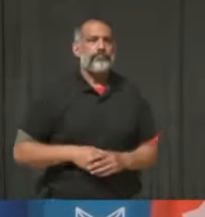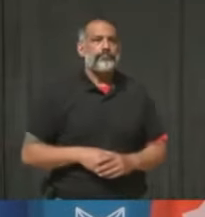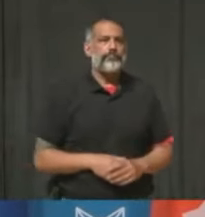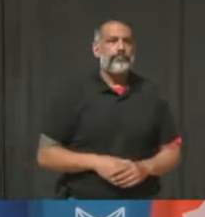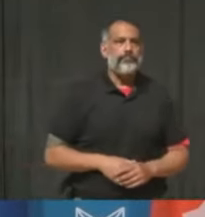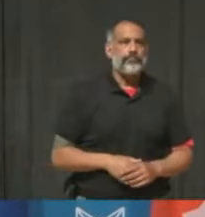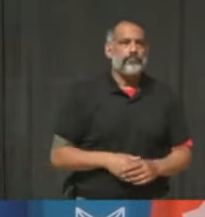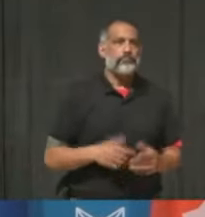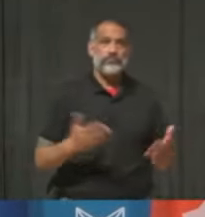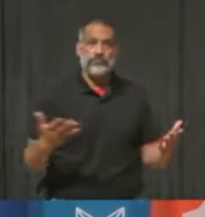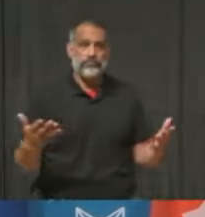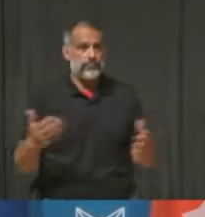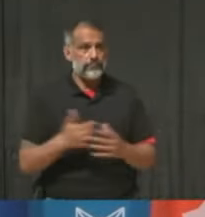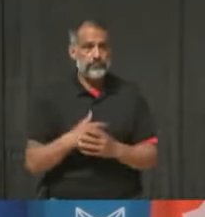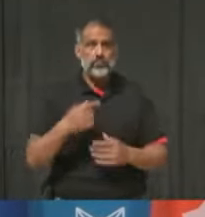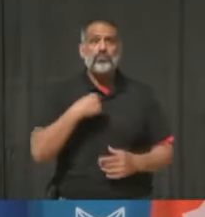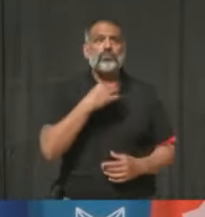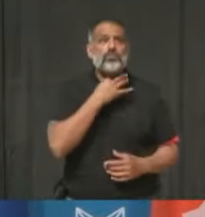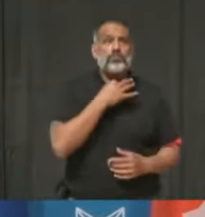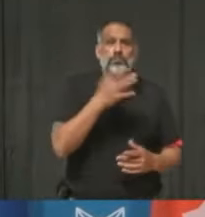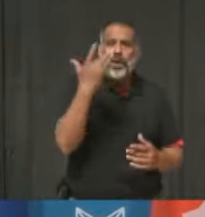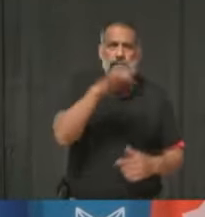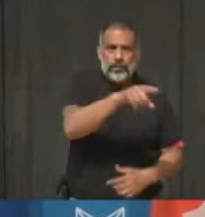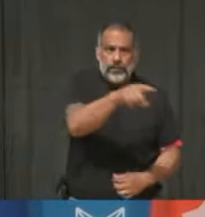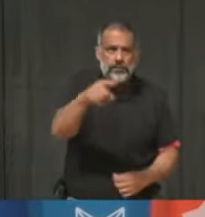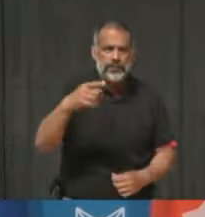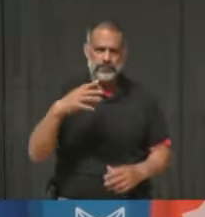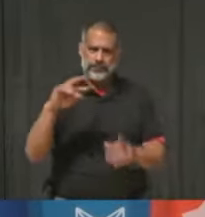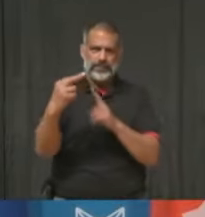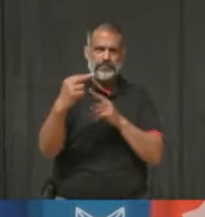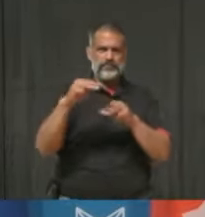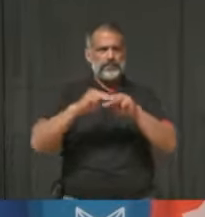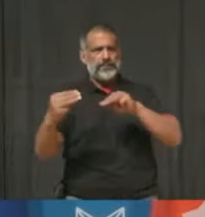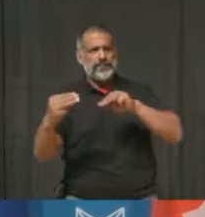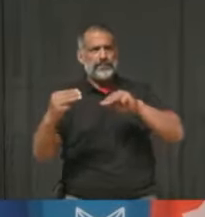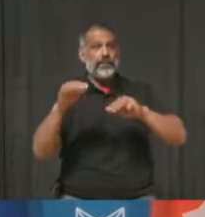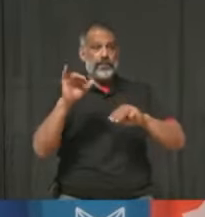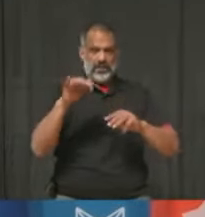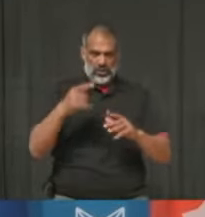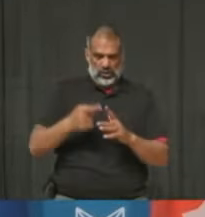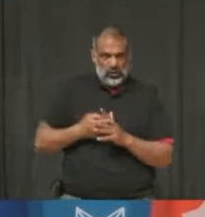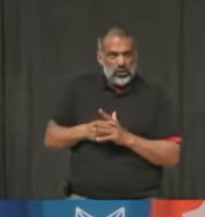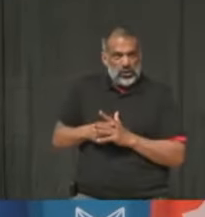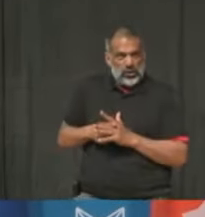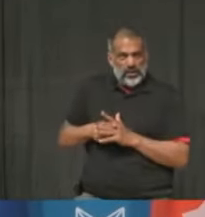that they do. And that work is going to commence with earnest when Uzma begins on the 25th.